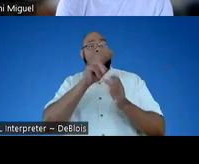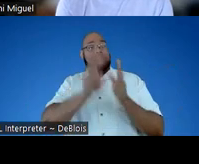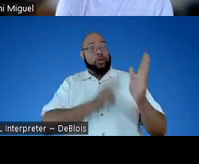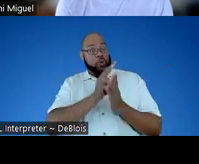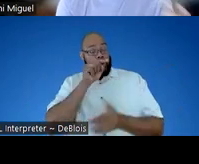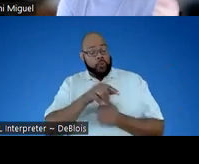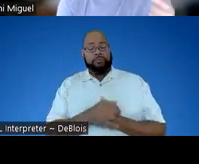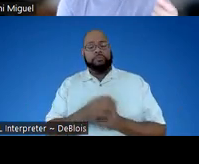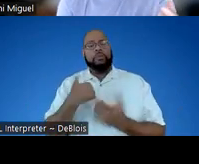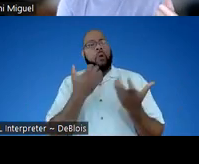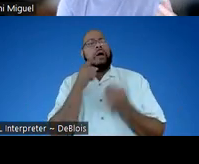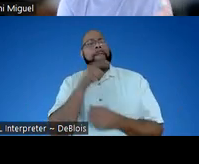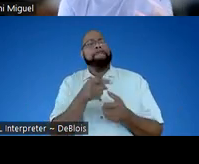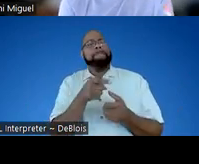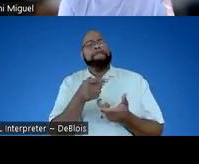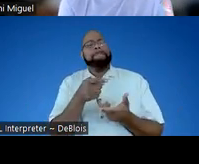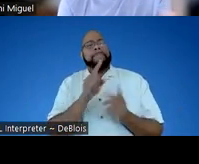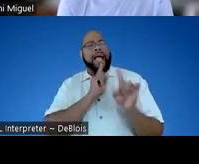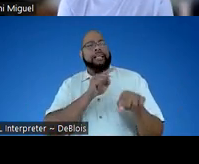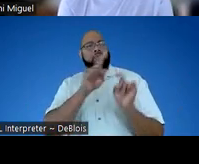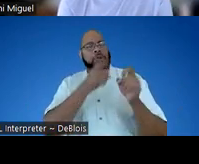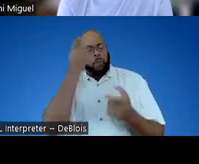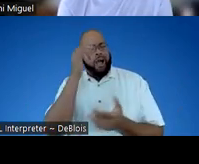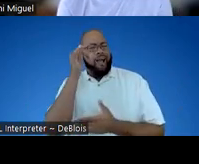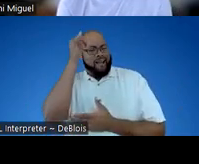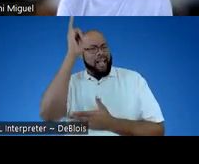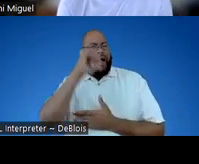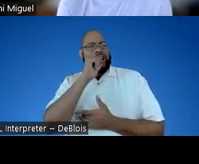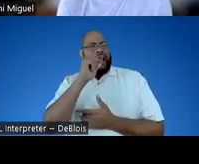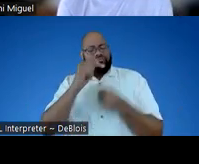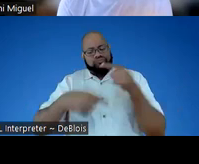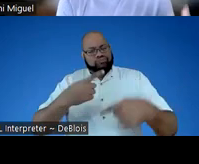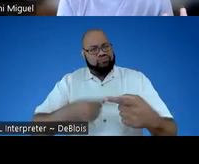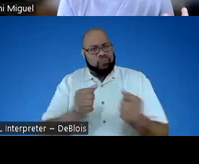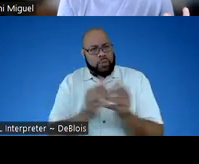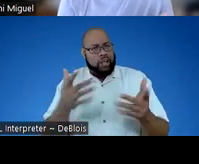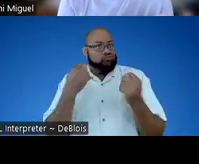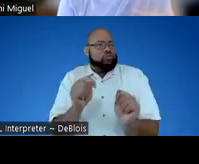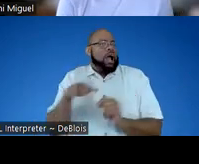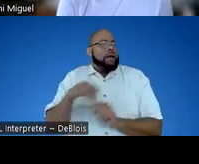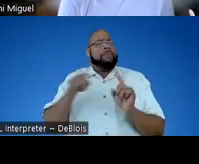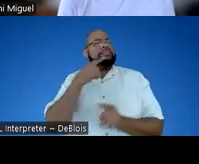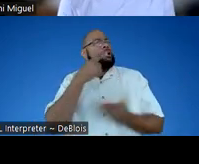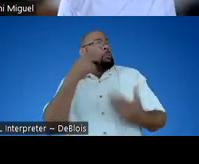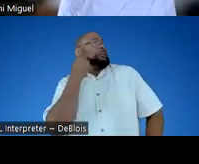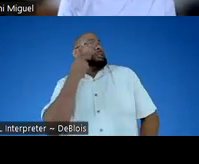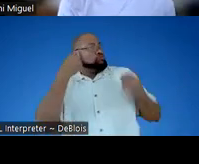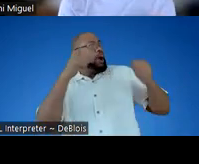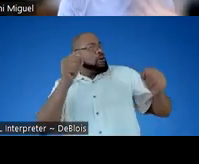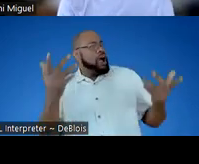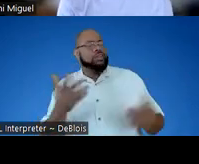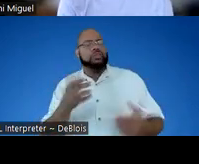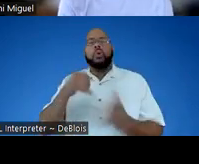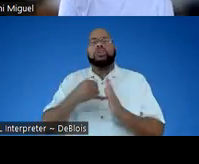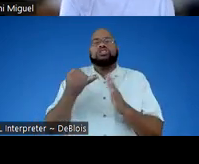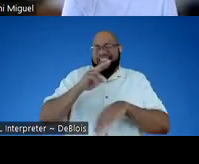I wanted him to ask, answer the question about why the cow was going to go down the ramp without even trying it. But he's like, let's see, let's try. So